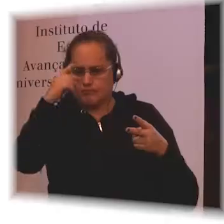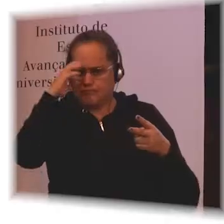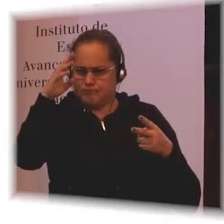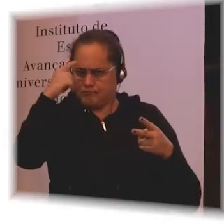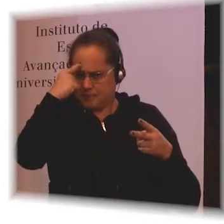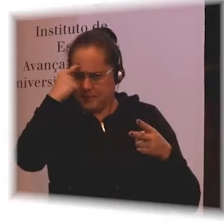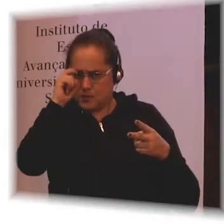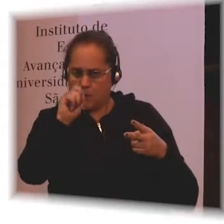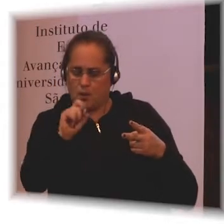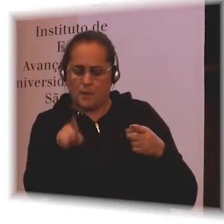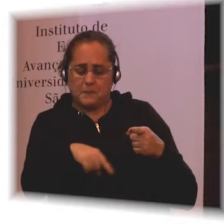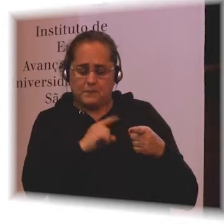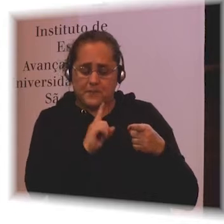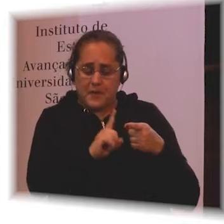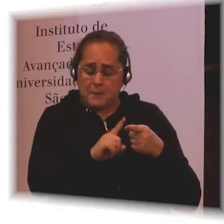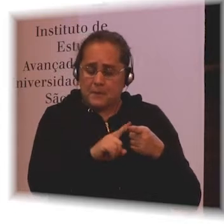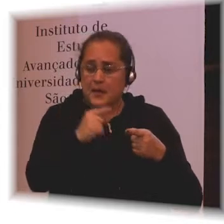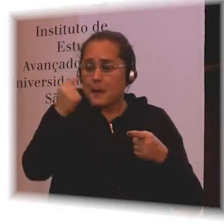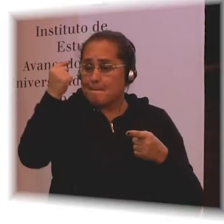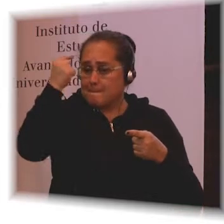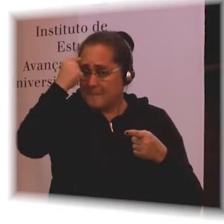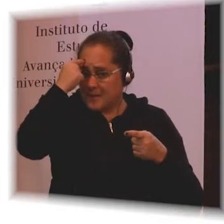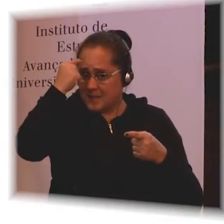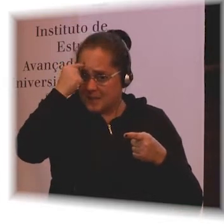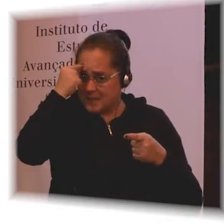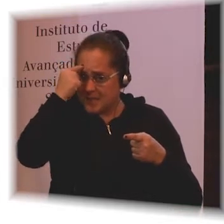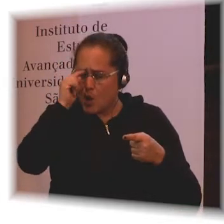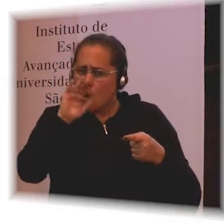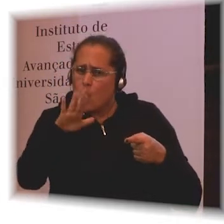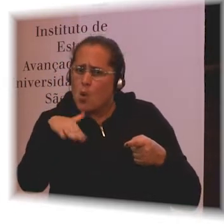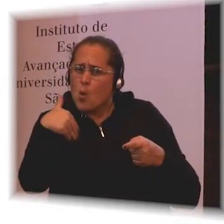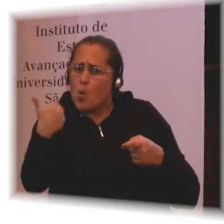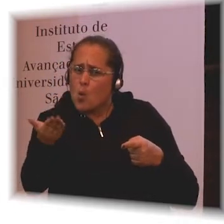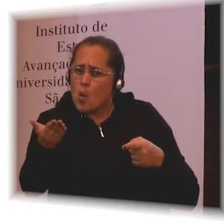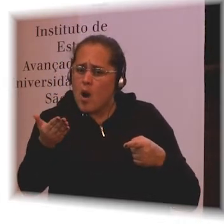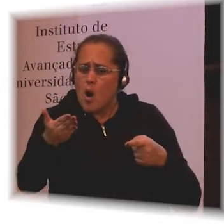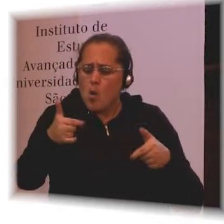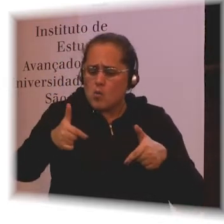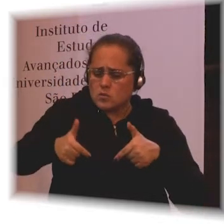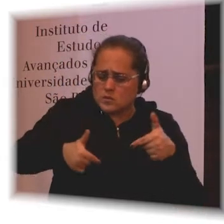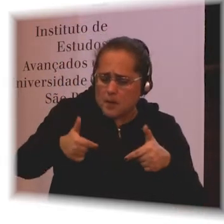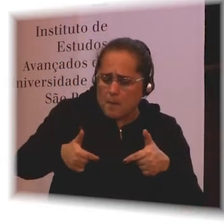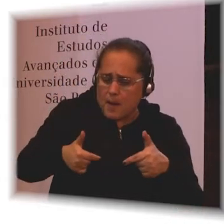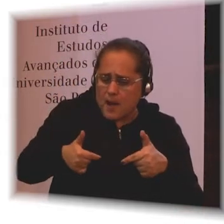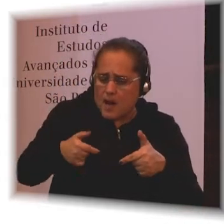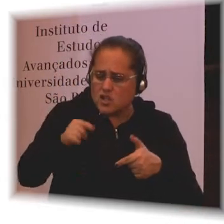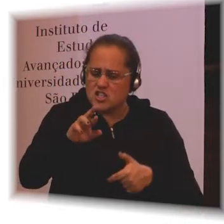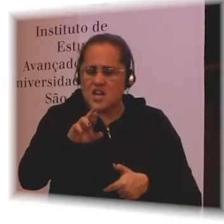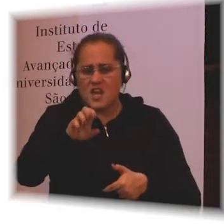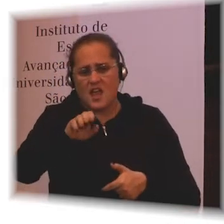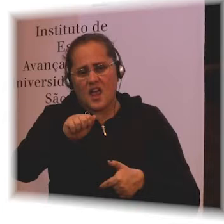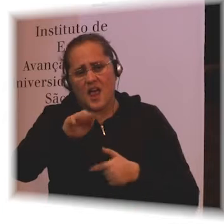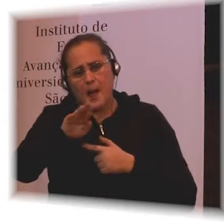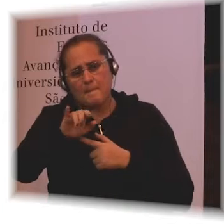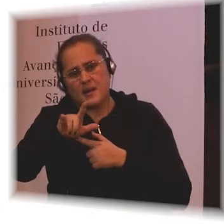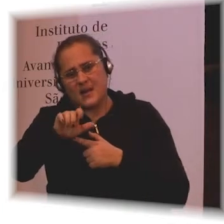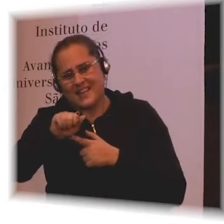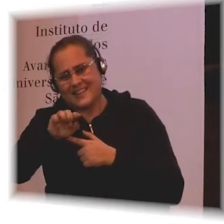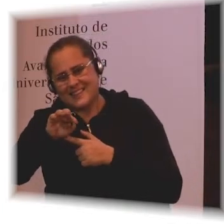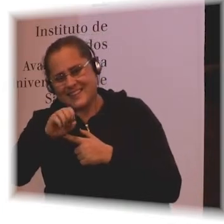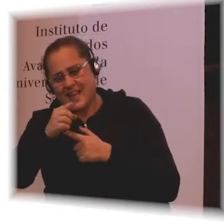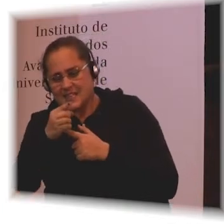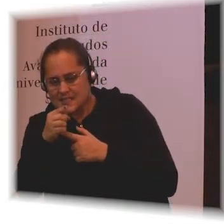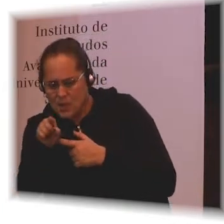to think about the kinds of rehabilitation services that people with disabilities need. And I know that there are many groups here